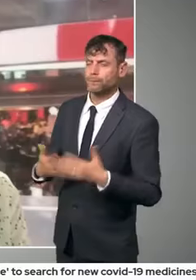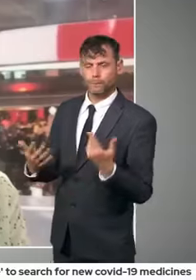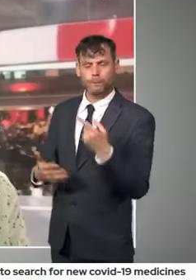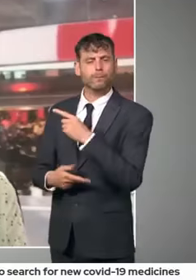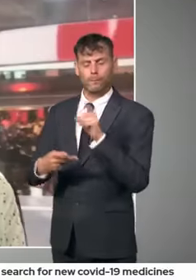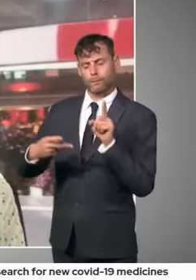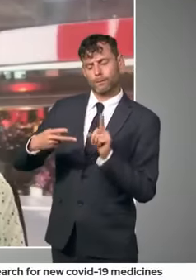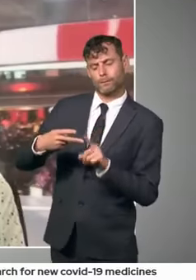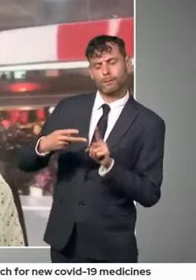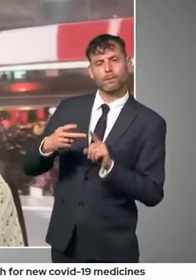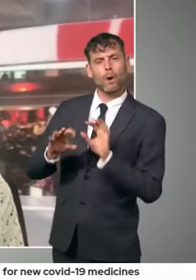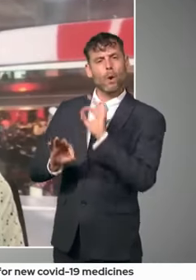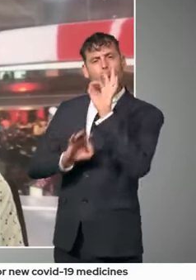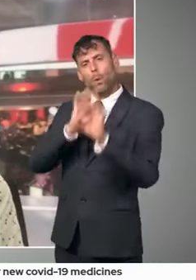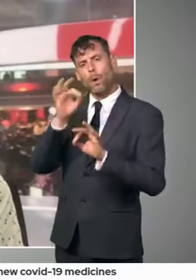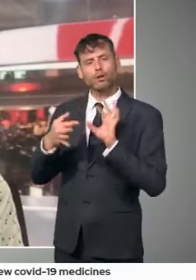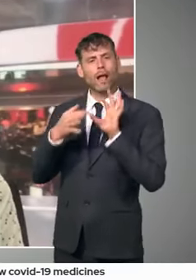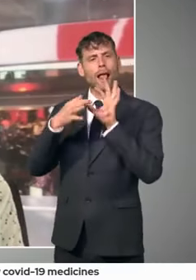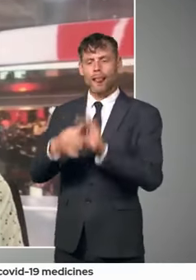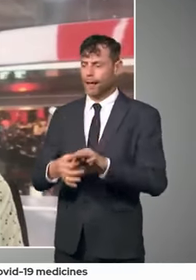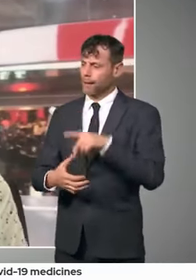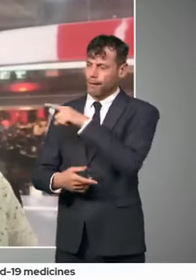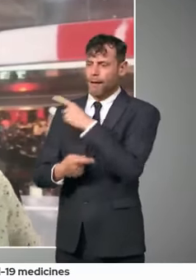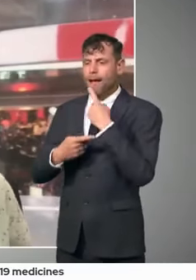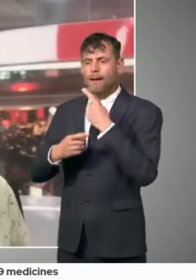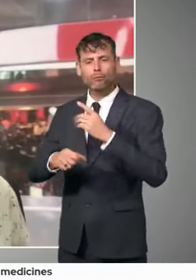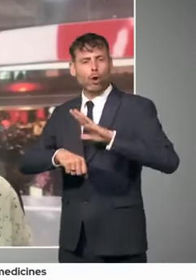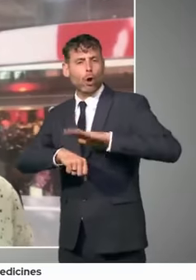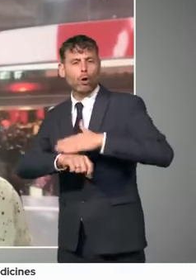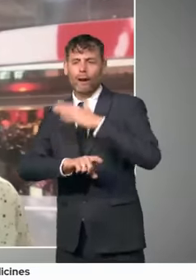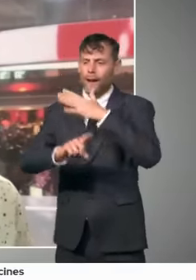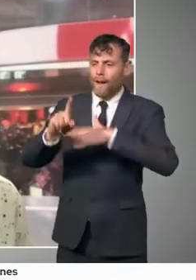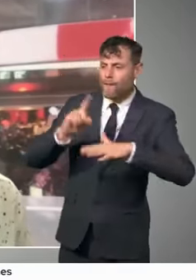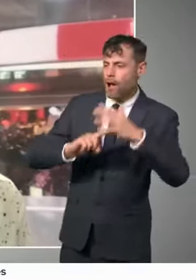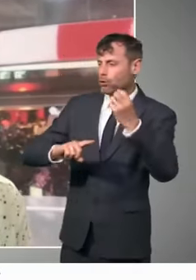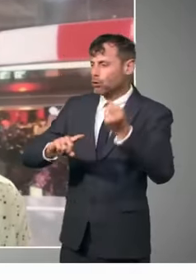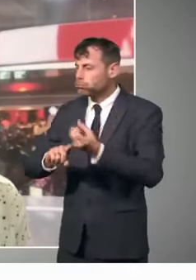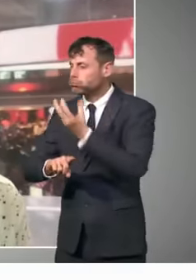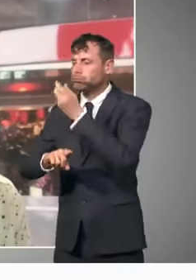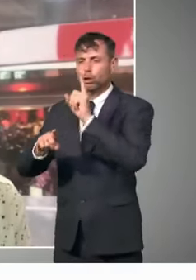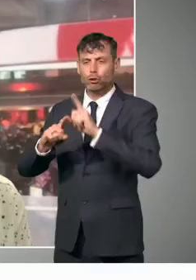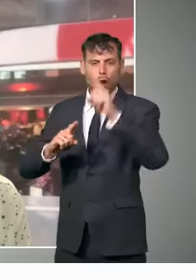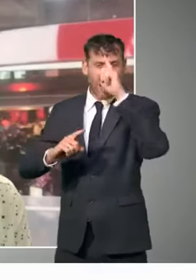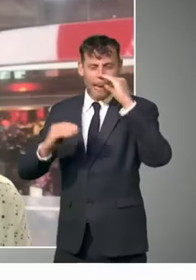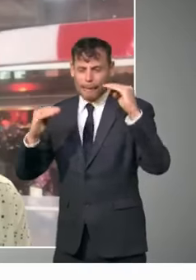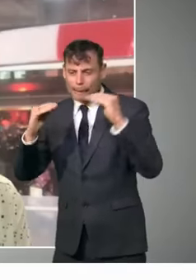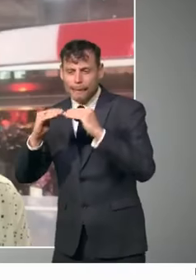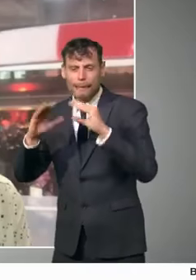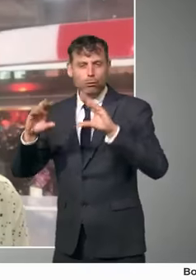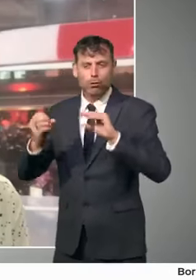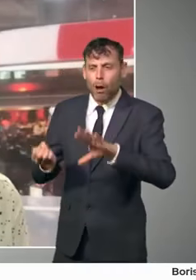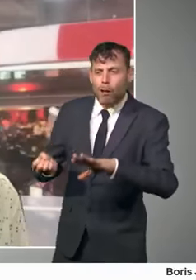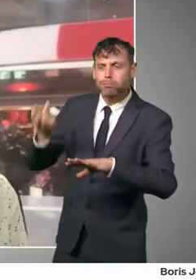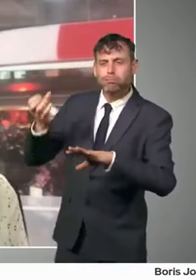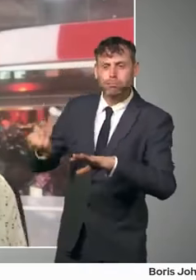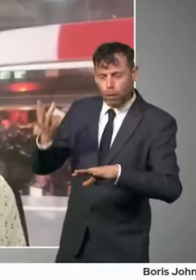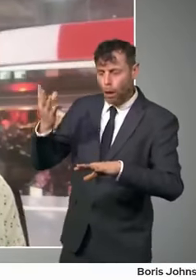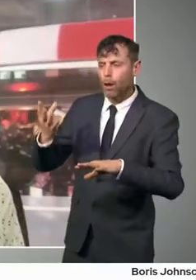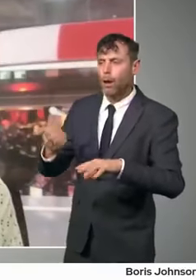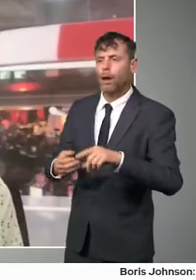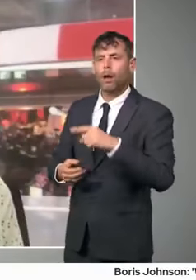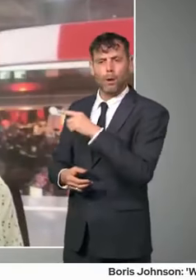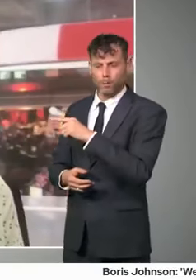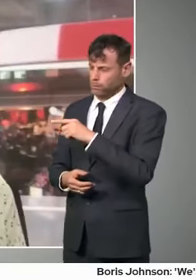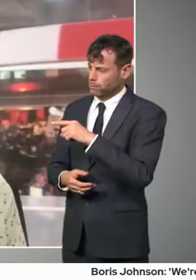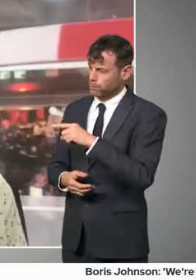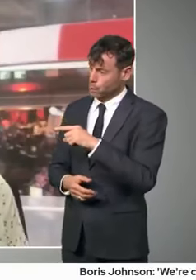scrapping of the green homes deal, and wonder whether you really do have the confidence to take the decisions that